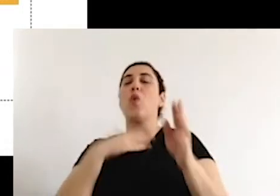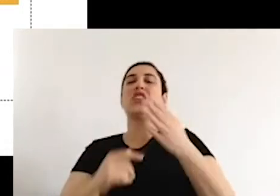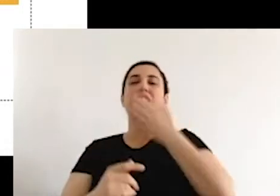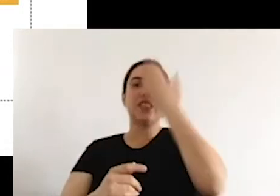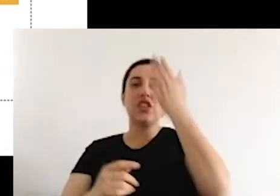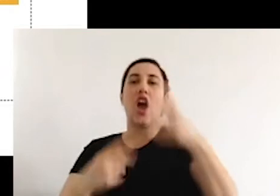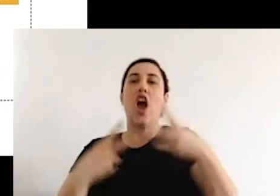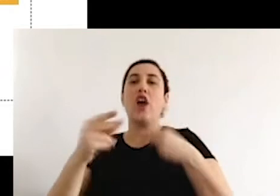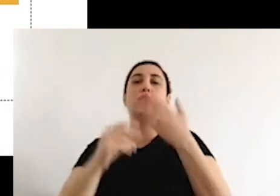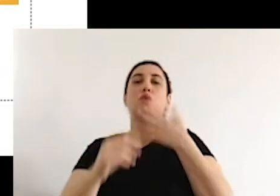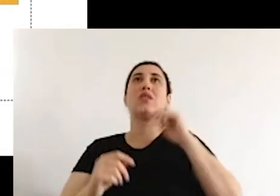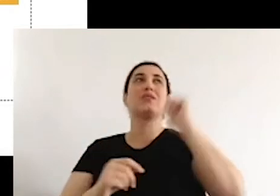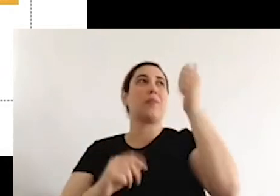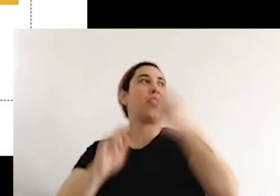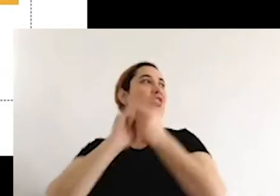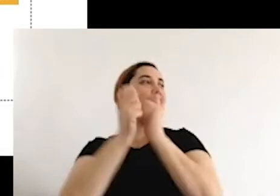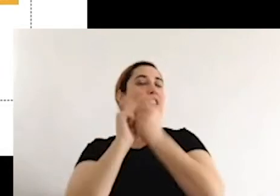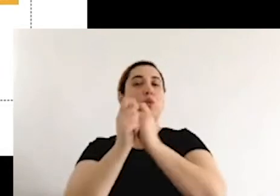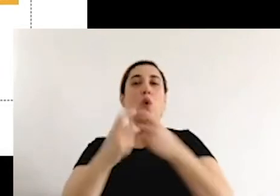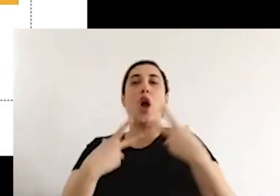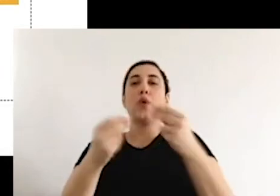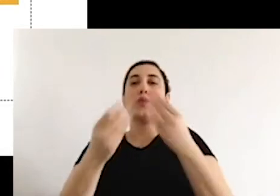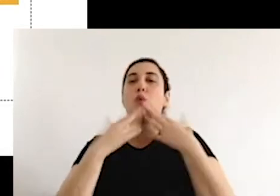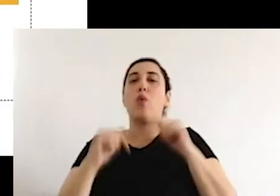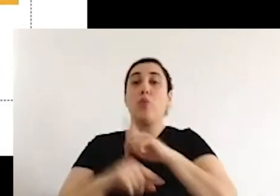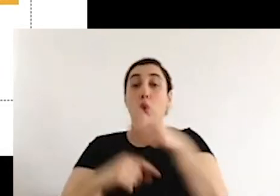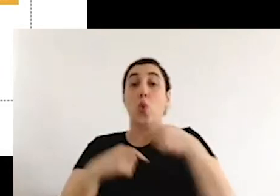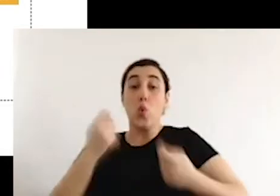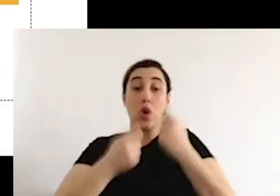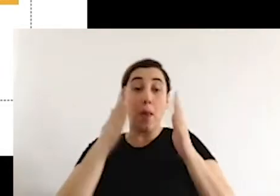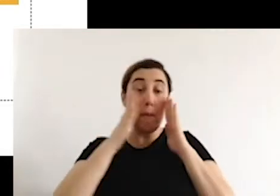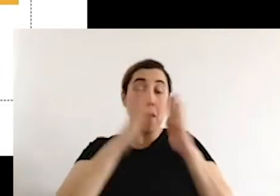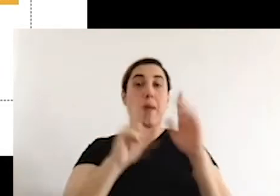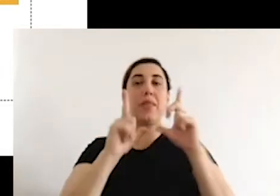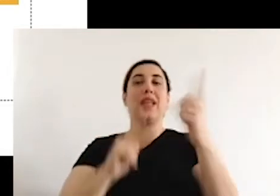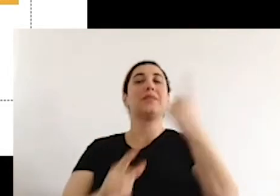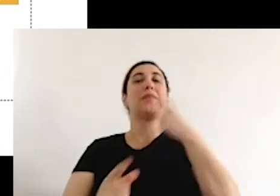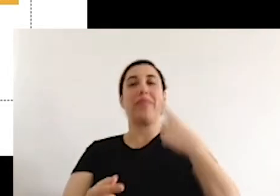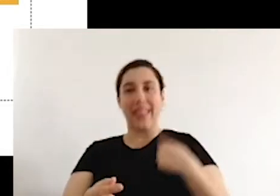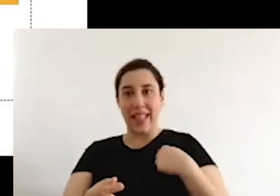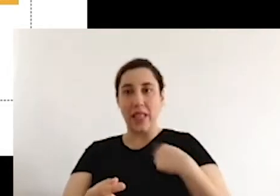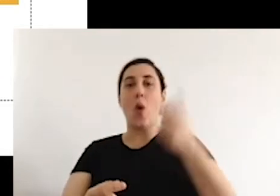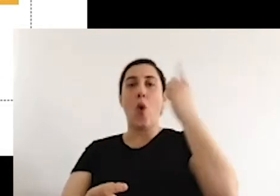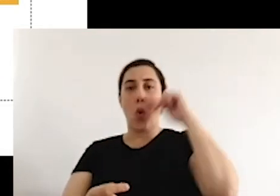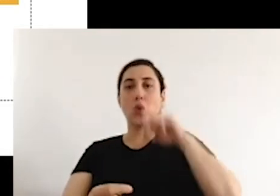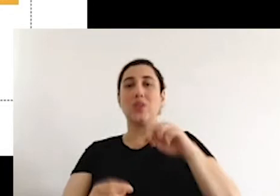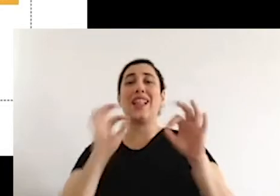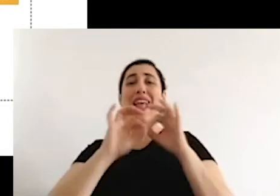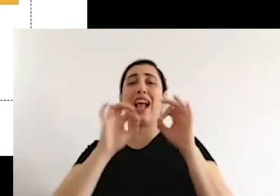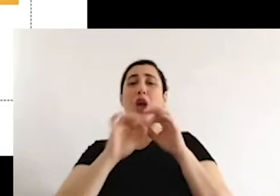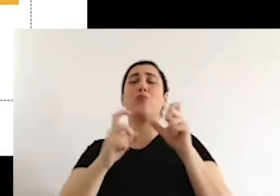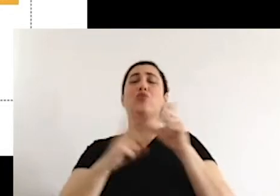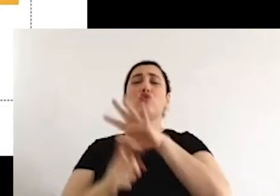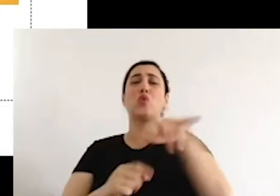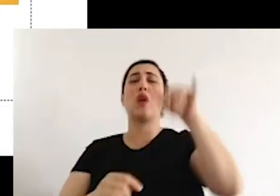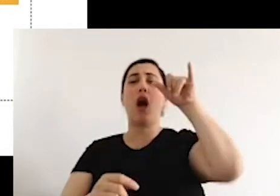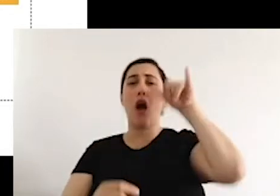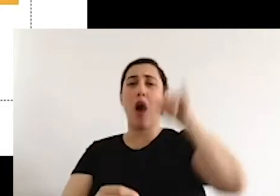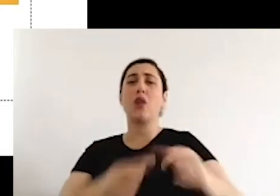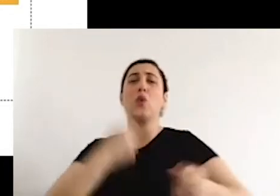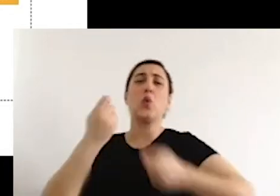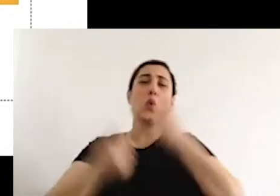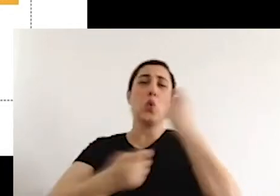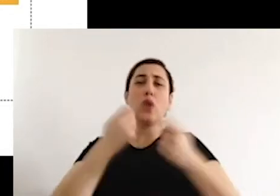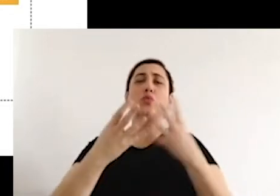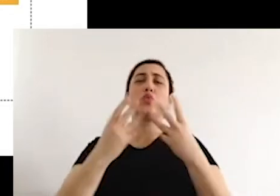climate change. So these are the real issues that we should work on. So that's why I think it will be